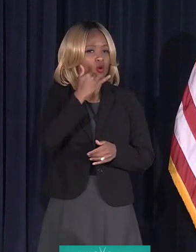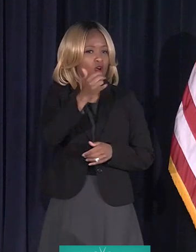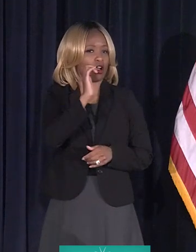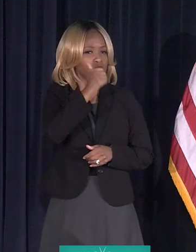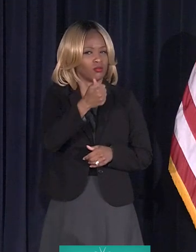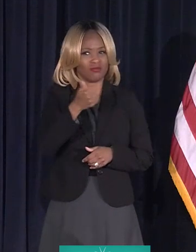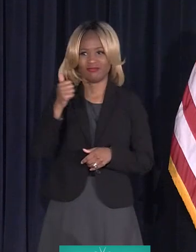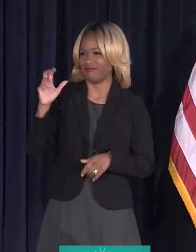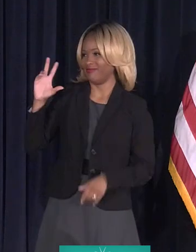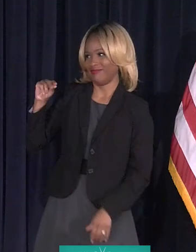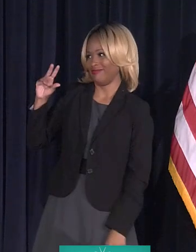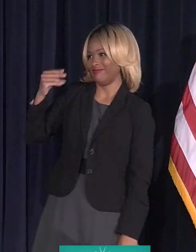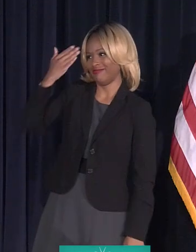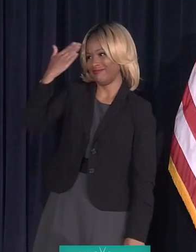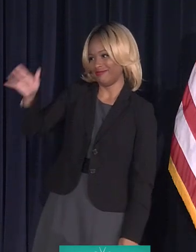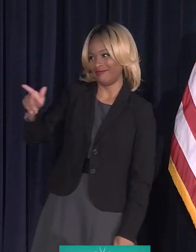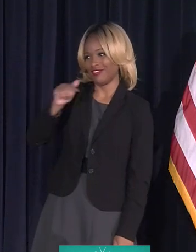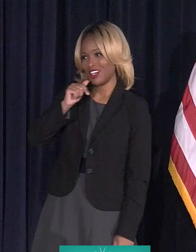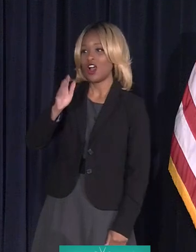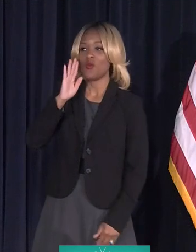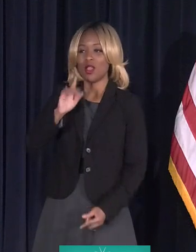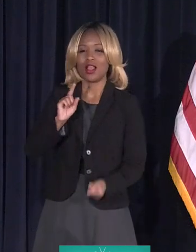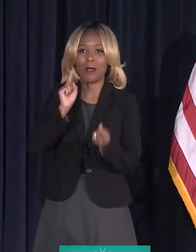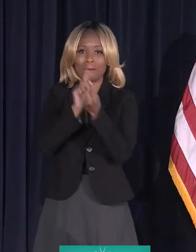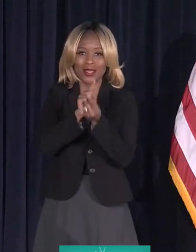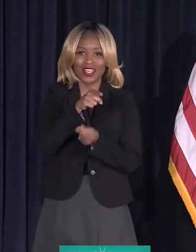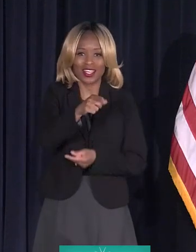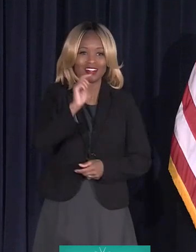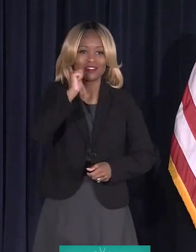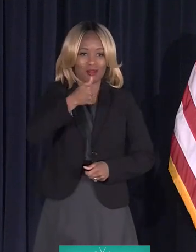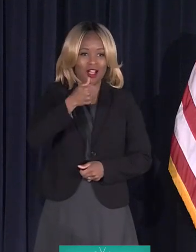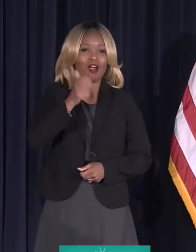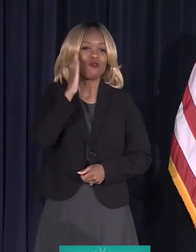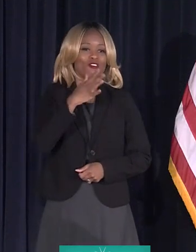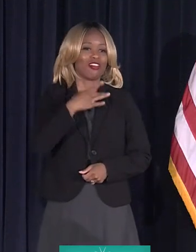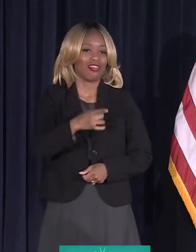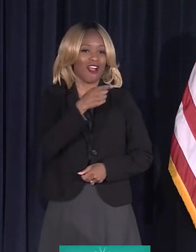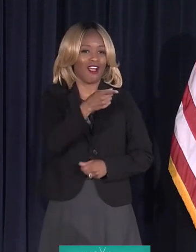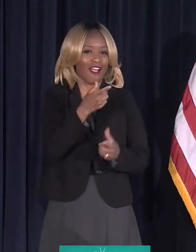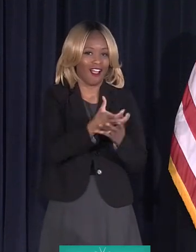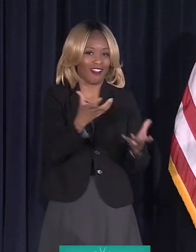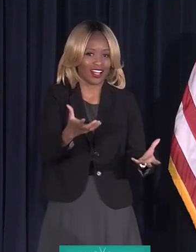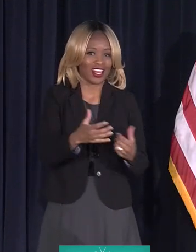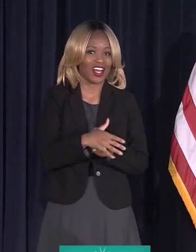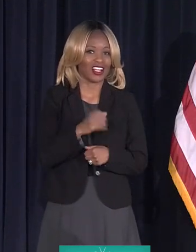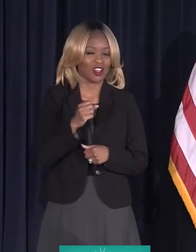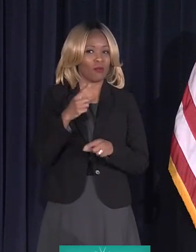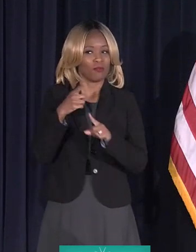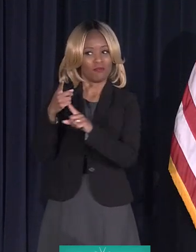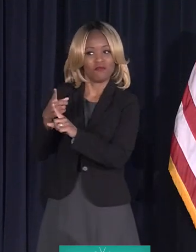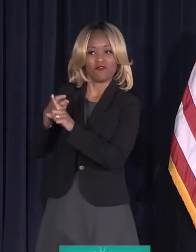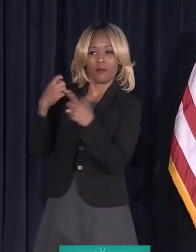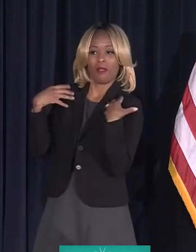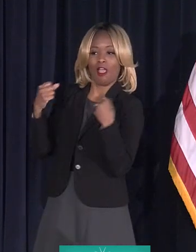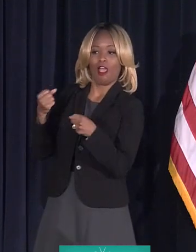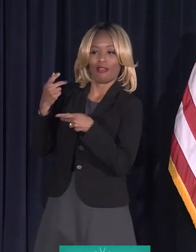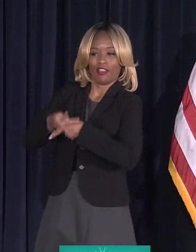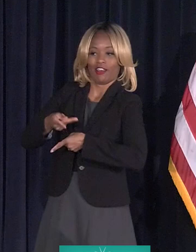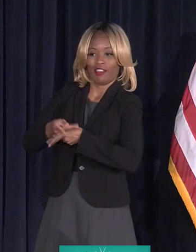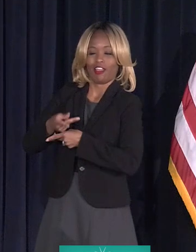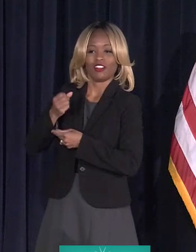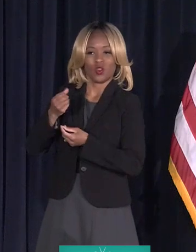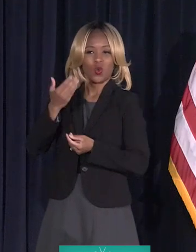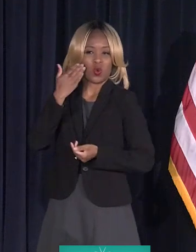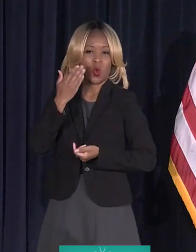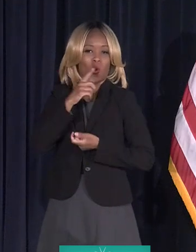No, I don't. You're going to meet her tomorrow, and you're going to like her a lot. But, she came out of the healthcare side. She's going to know exactly